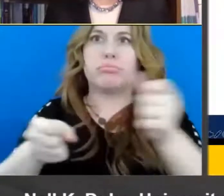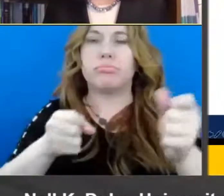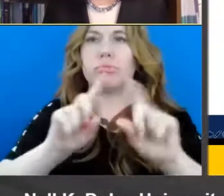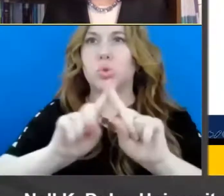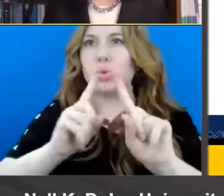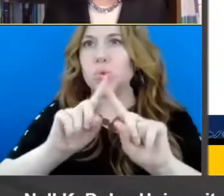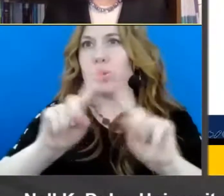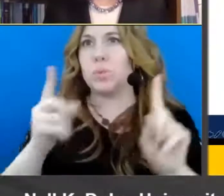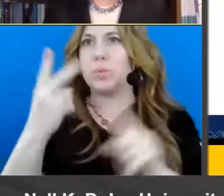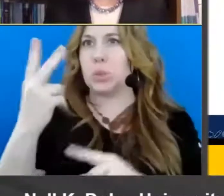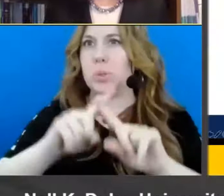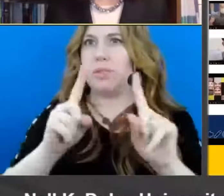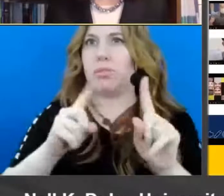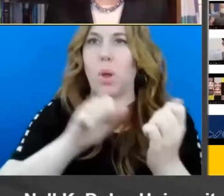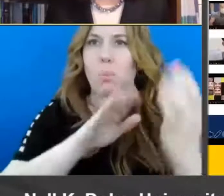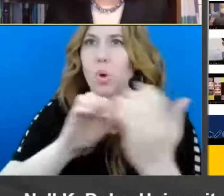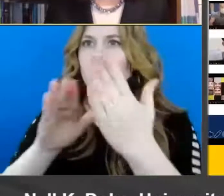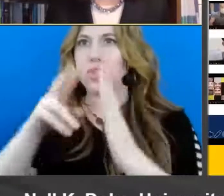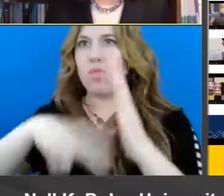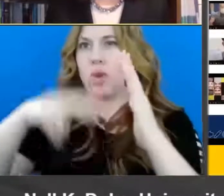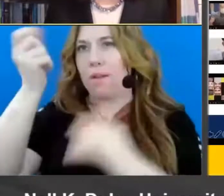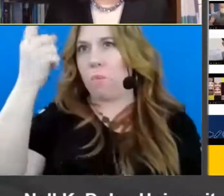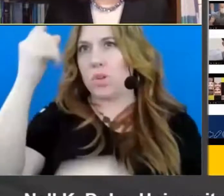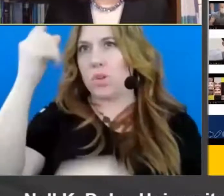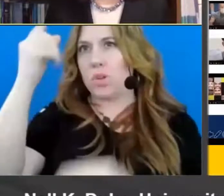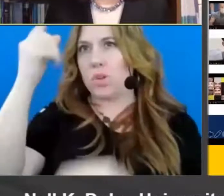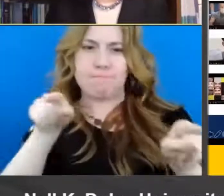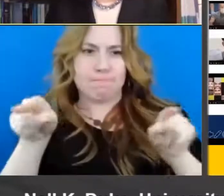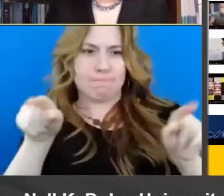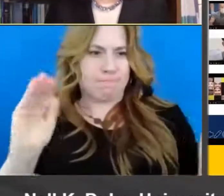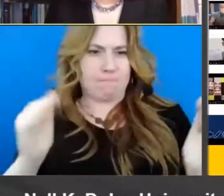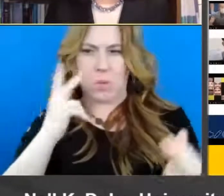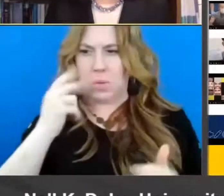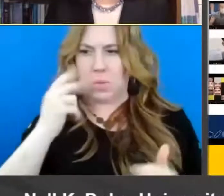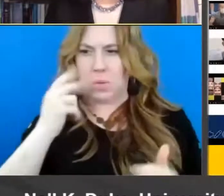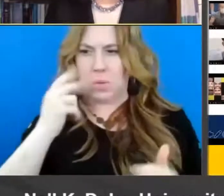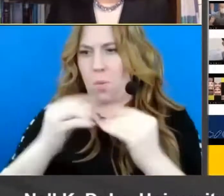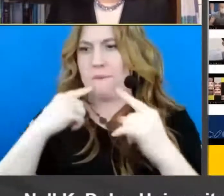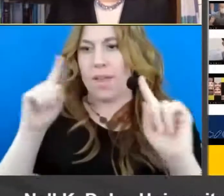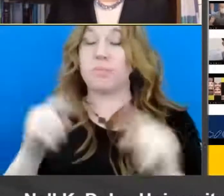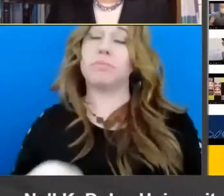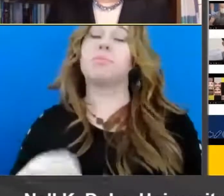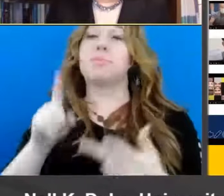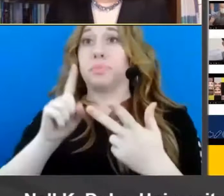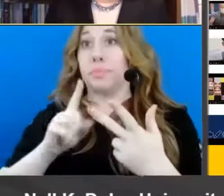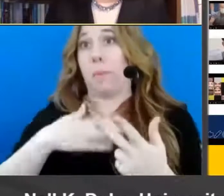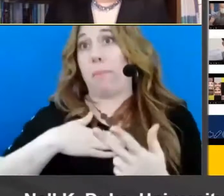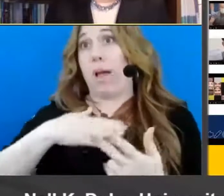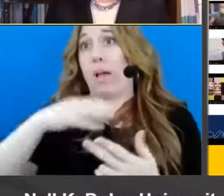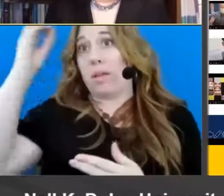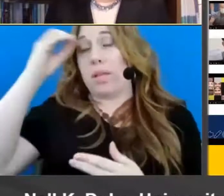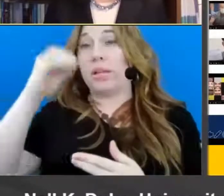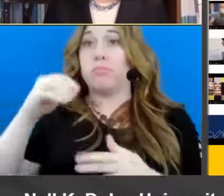see which So looks like a to So, thank you. then, thank you much. about to raise our audience. Type of research